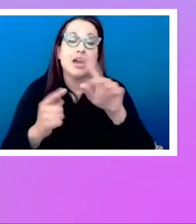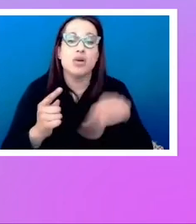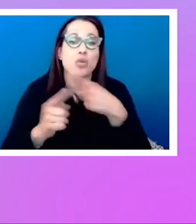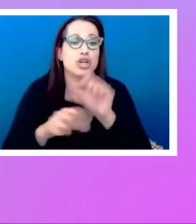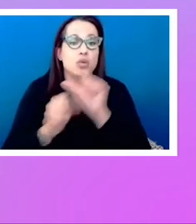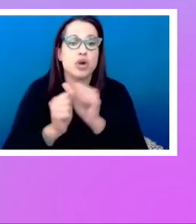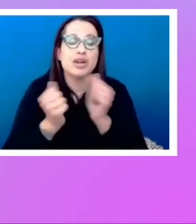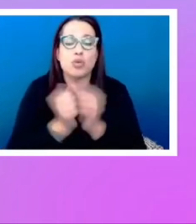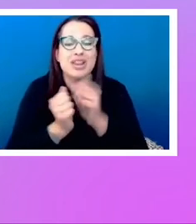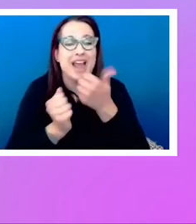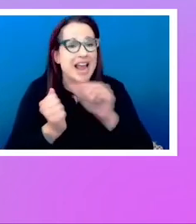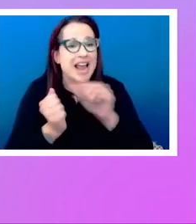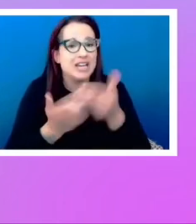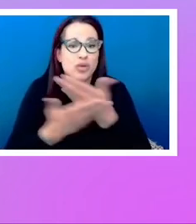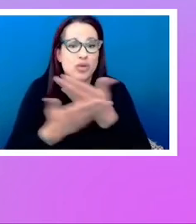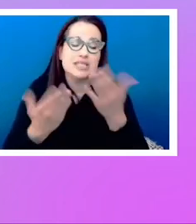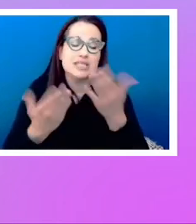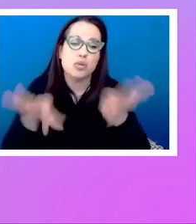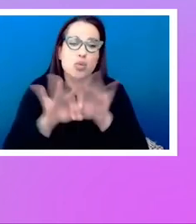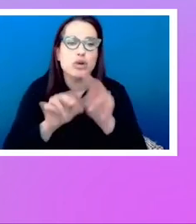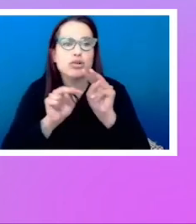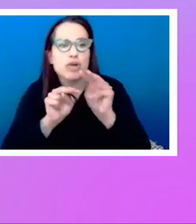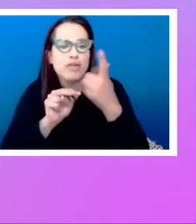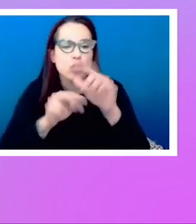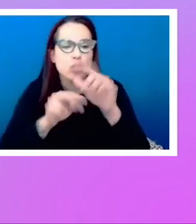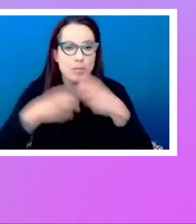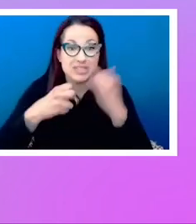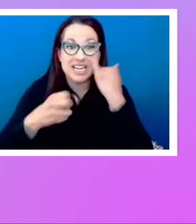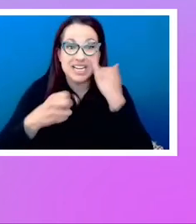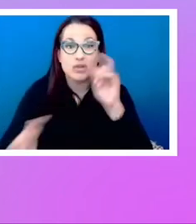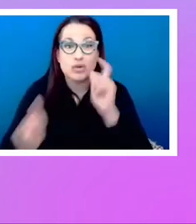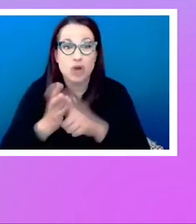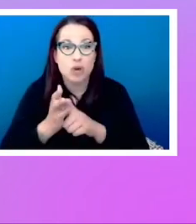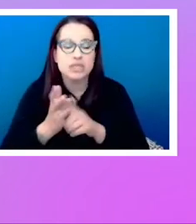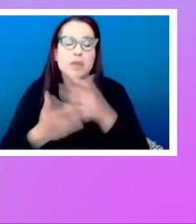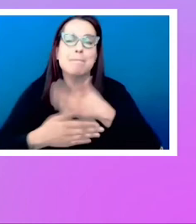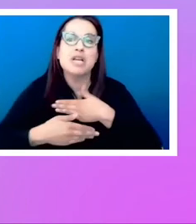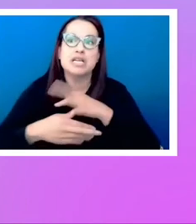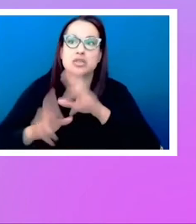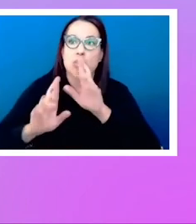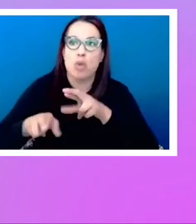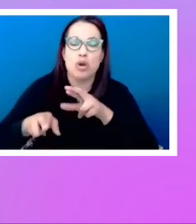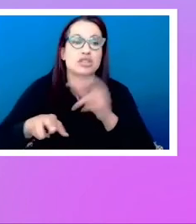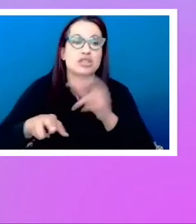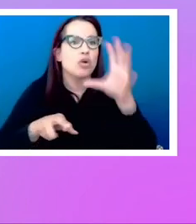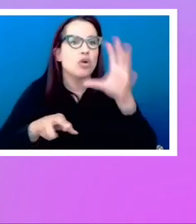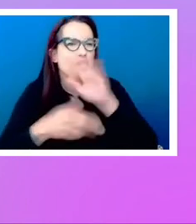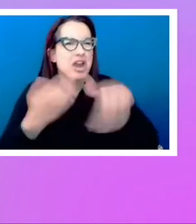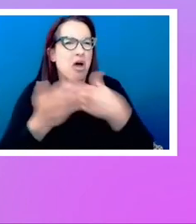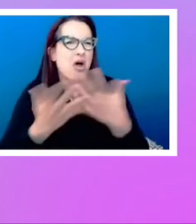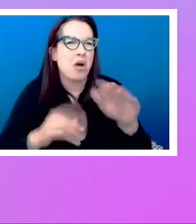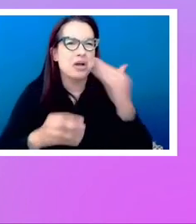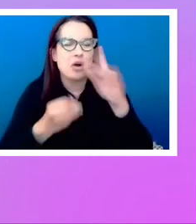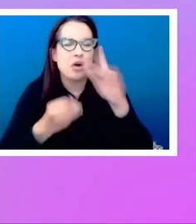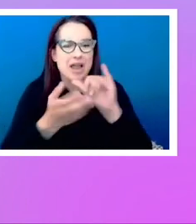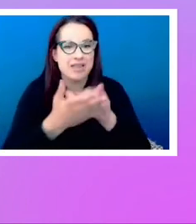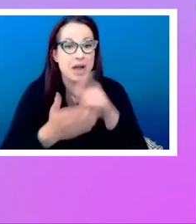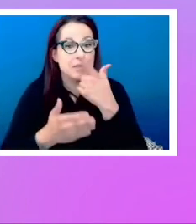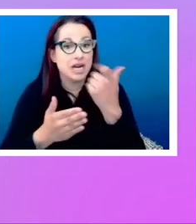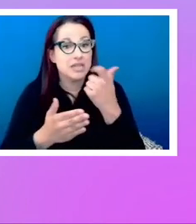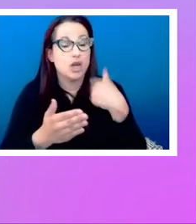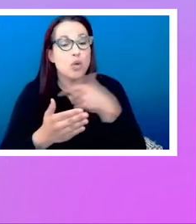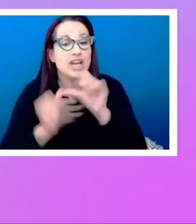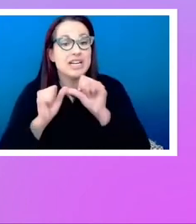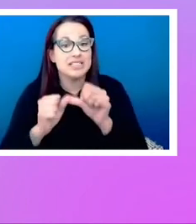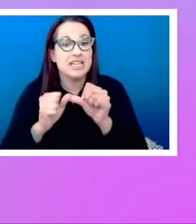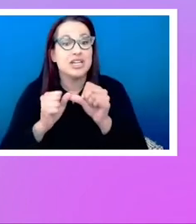stuff, do look out for problems and do report them. Don't assume that it's a bug that everyone knows about. Because as we're sort of pushing the boundaries of this